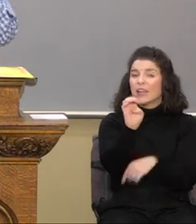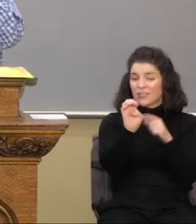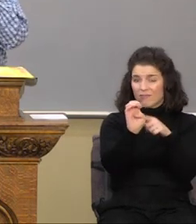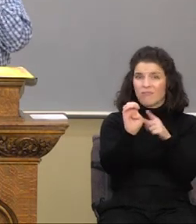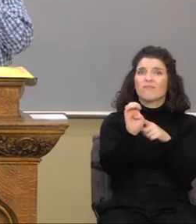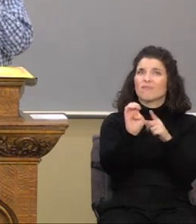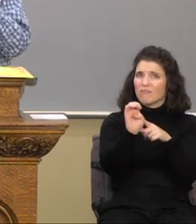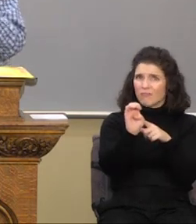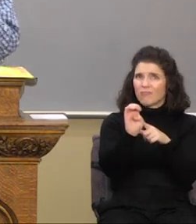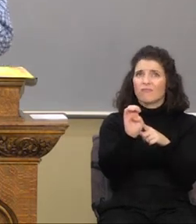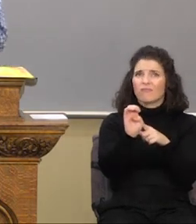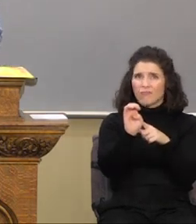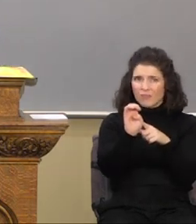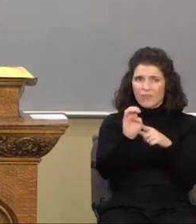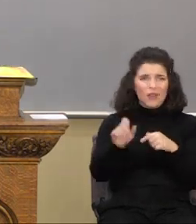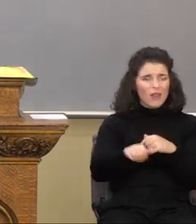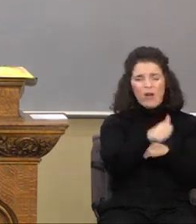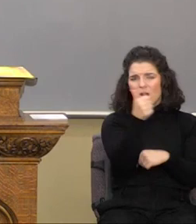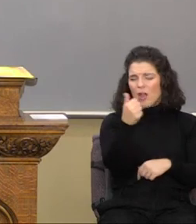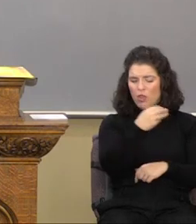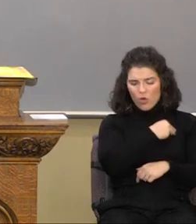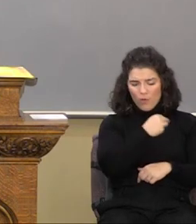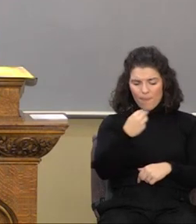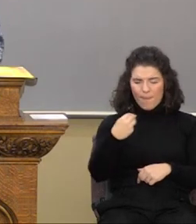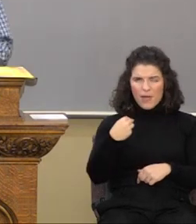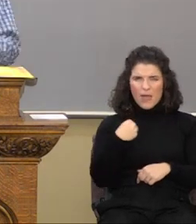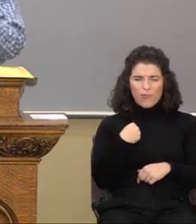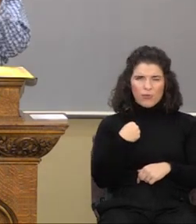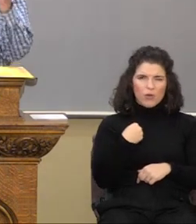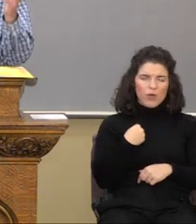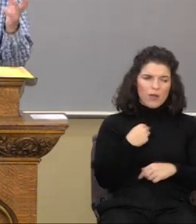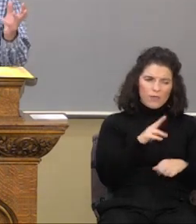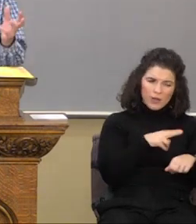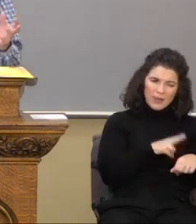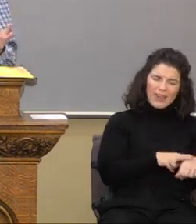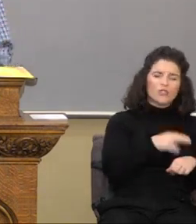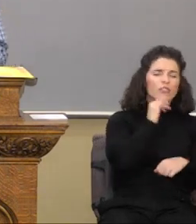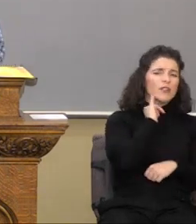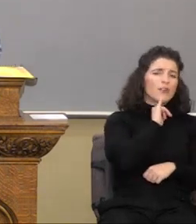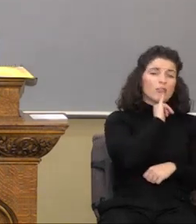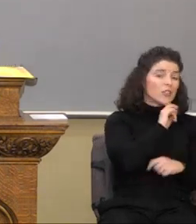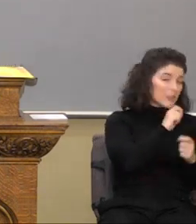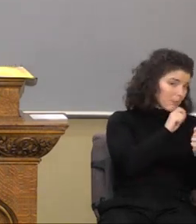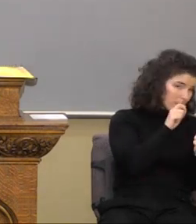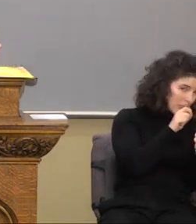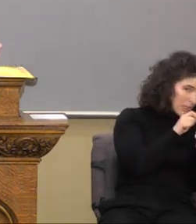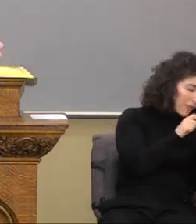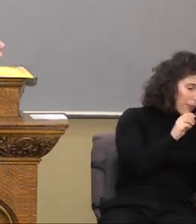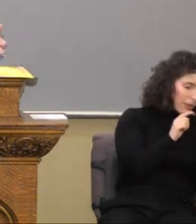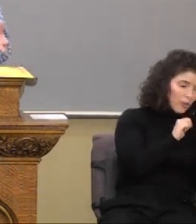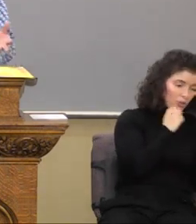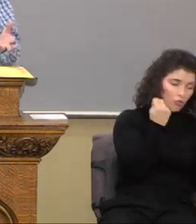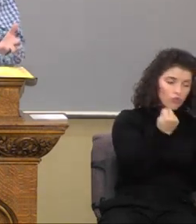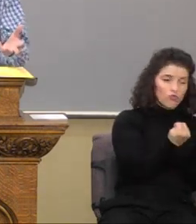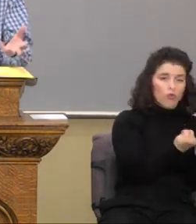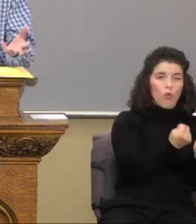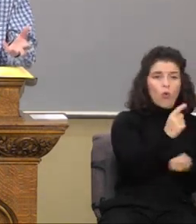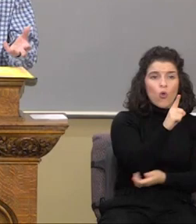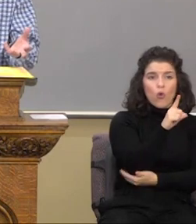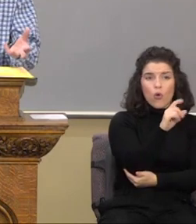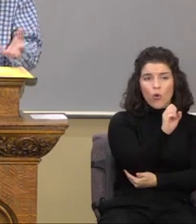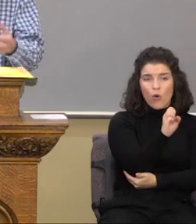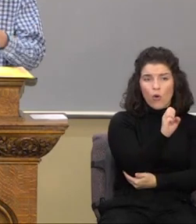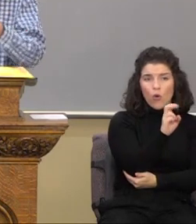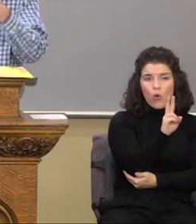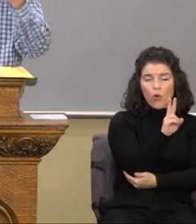again. Another member of the nation of Israel, specifically the tribe of Levi,